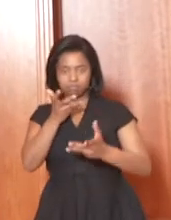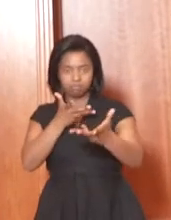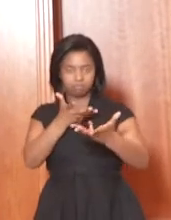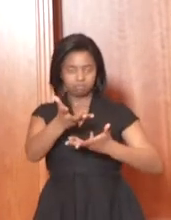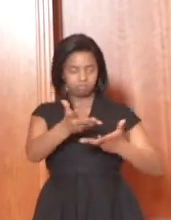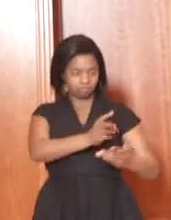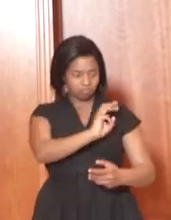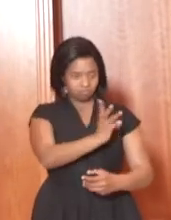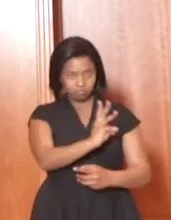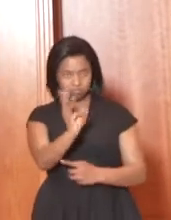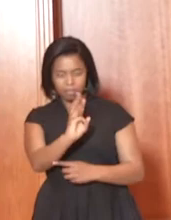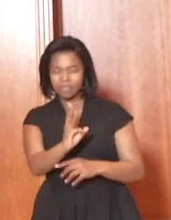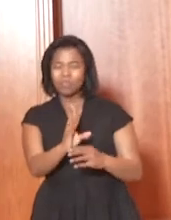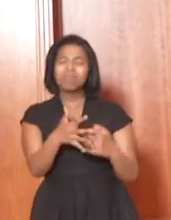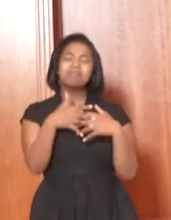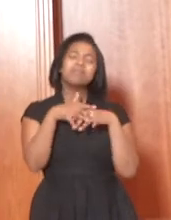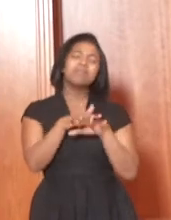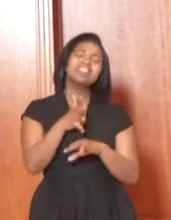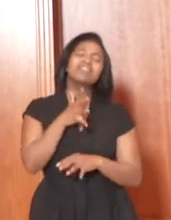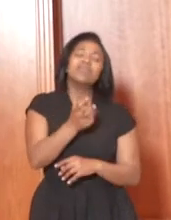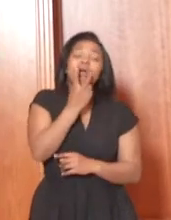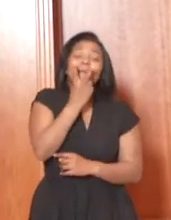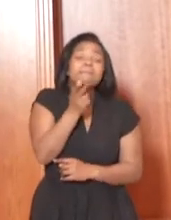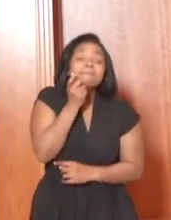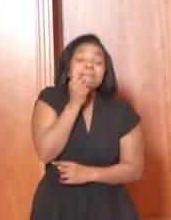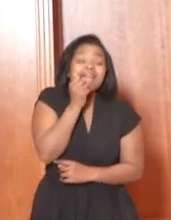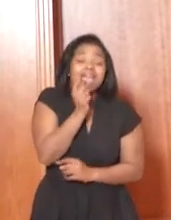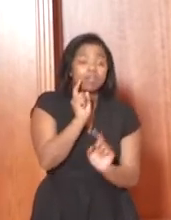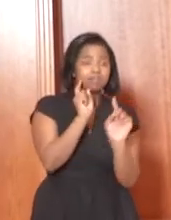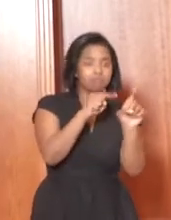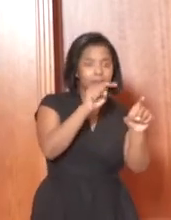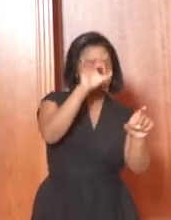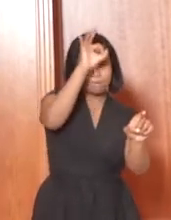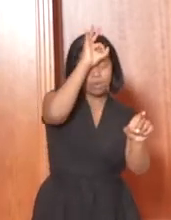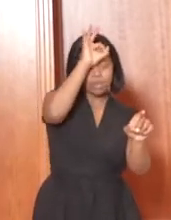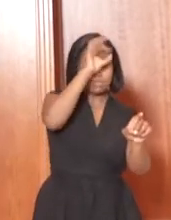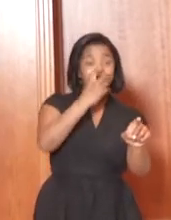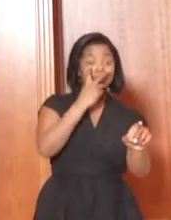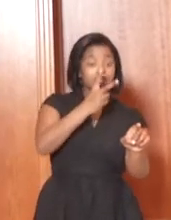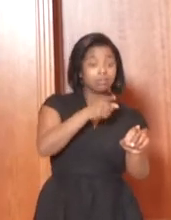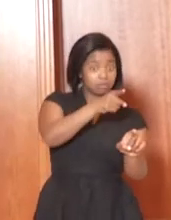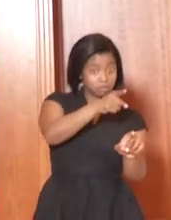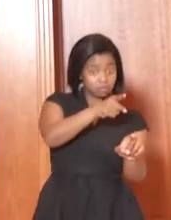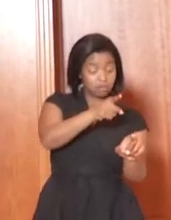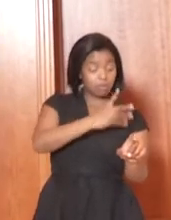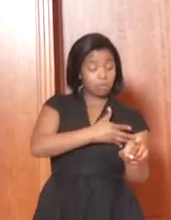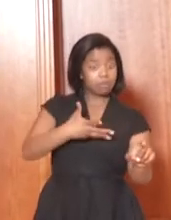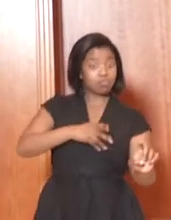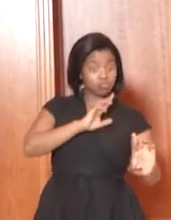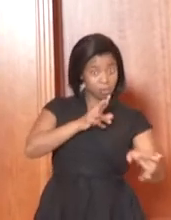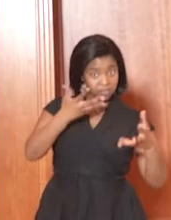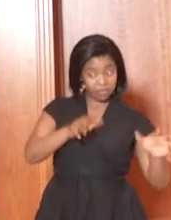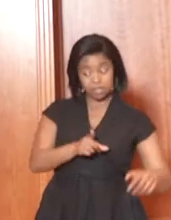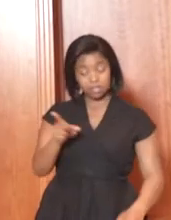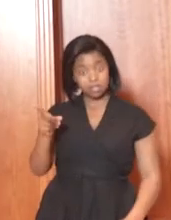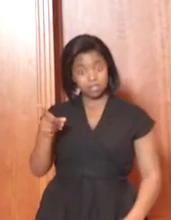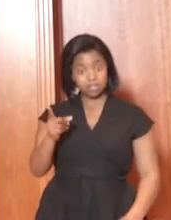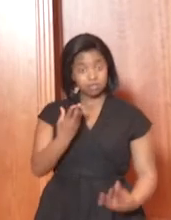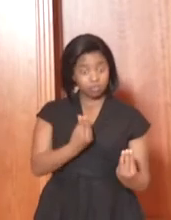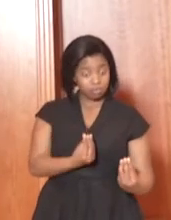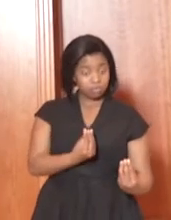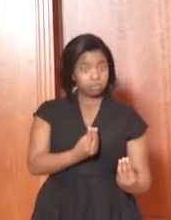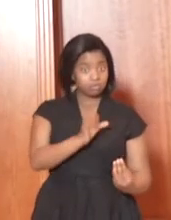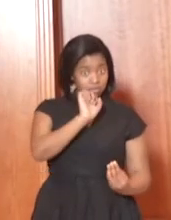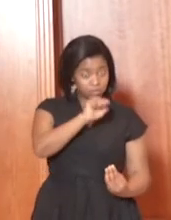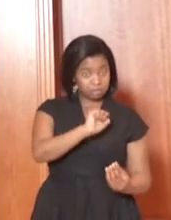sure that we implement. We want to see men going to police stations to check whether the kids are in